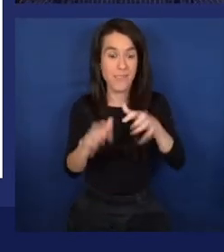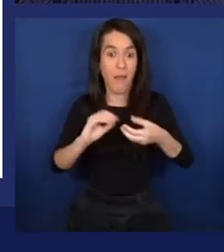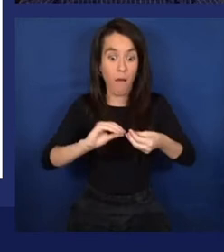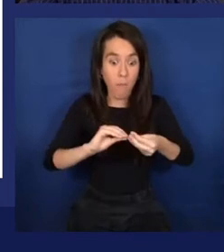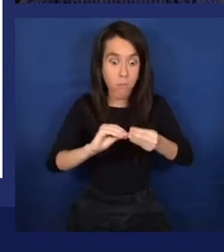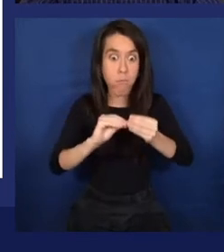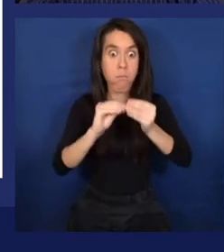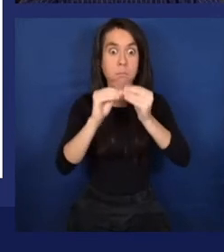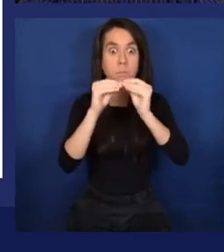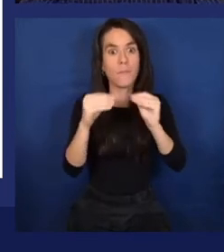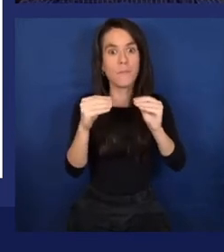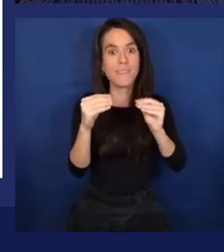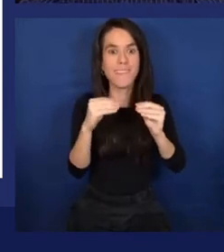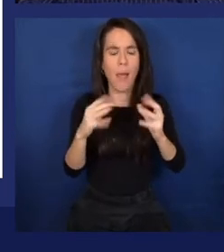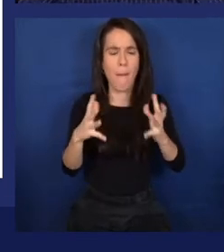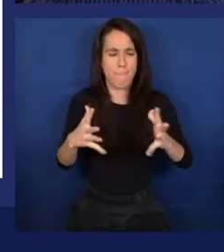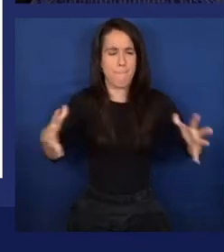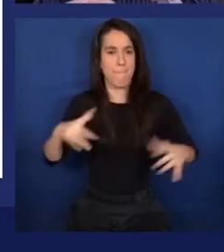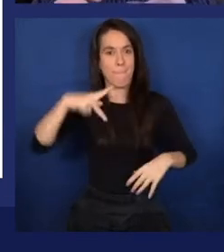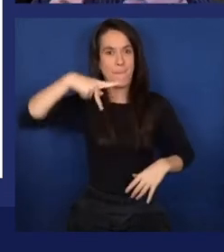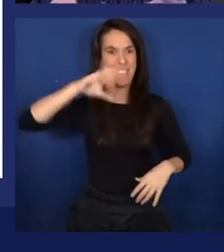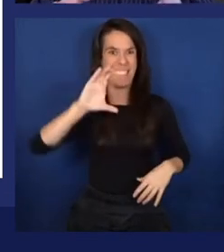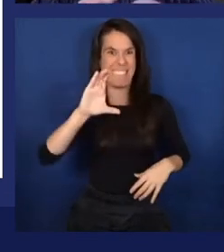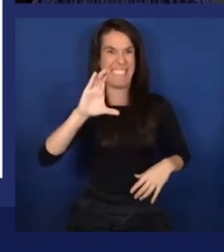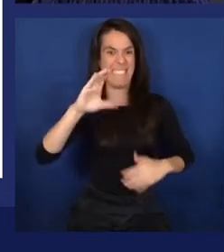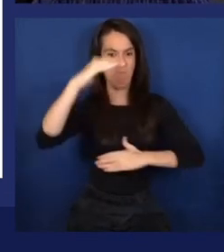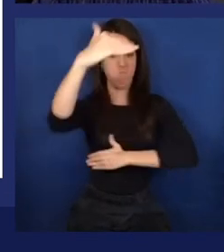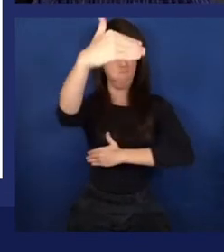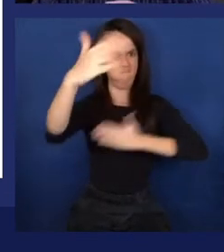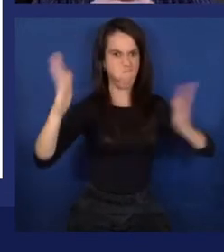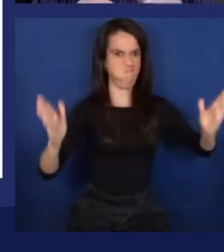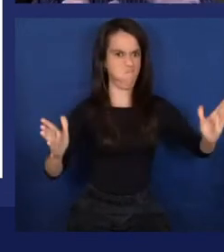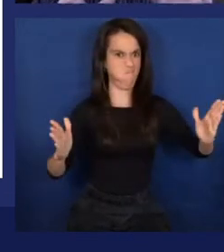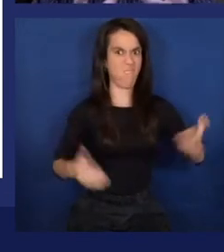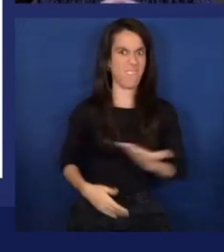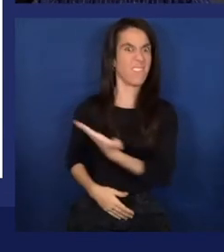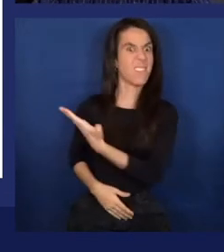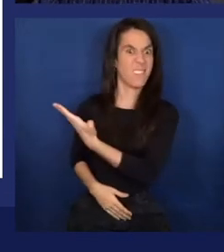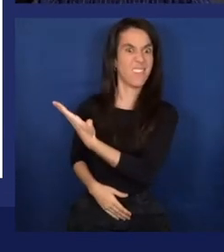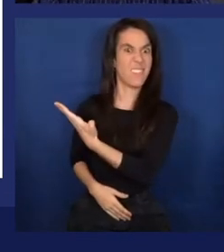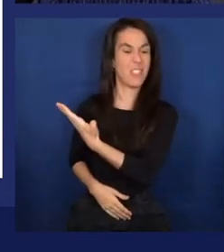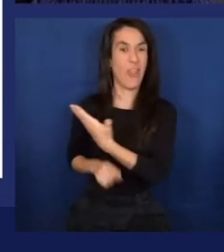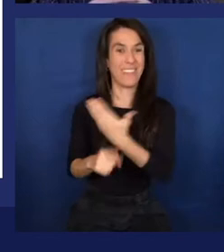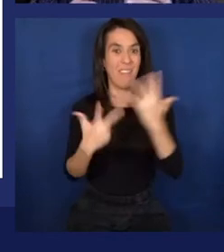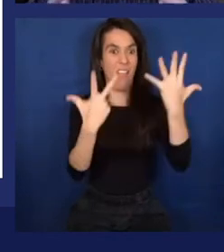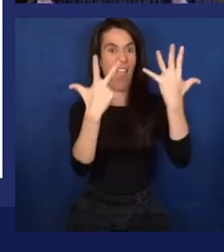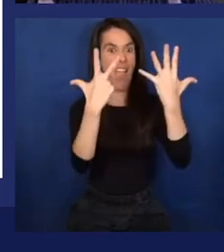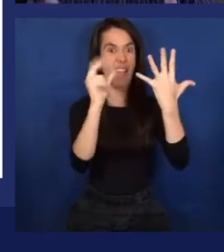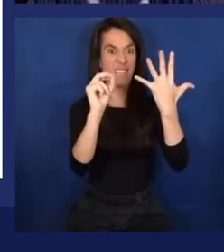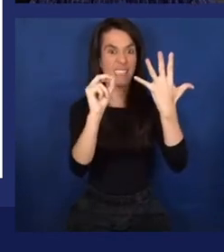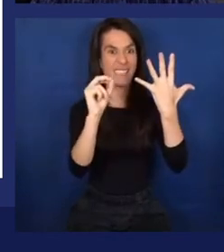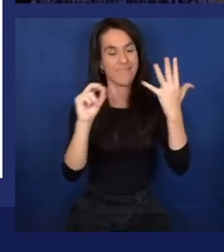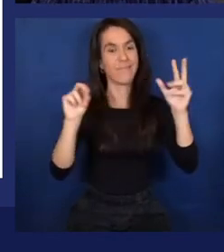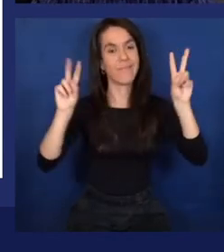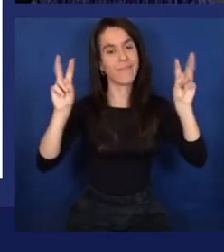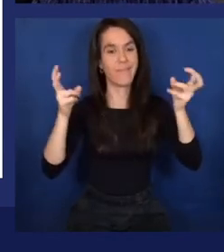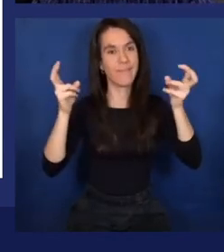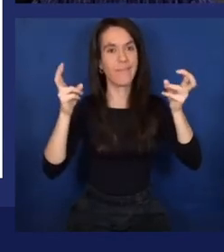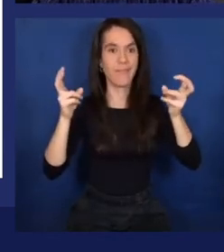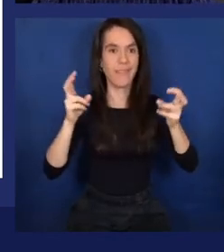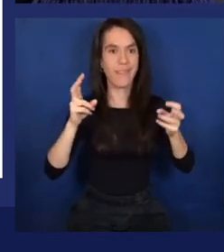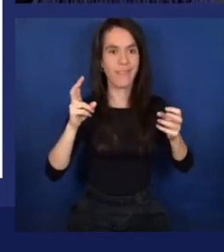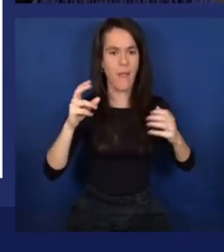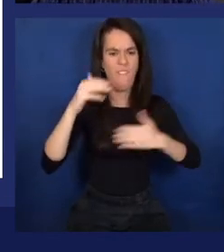super PCs. And so by the late 80s, there are a set of machines they called Lisp machines because they were largely